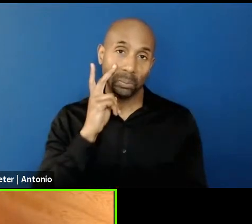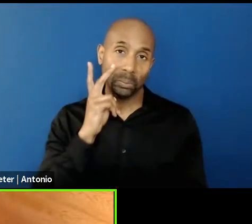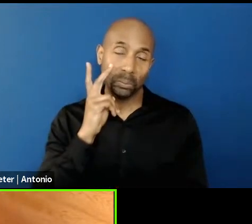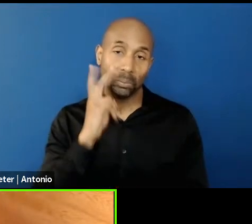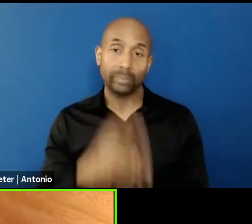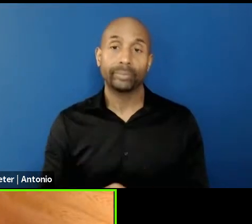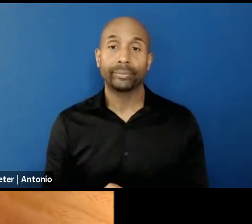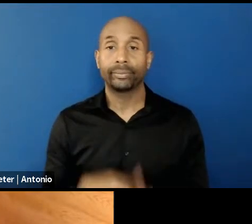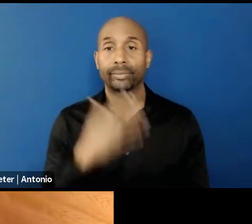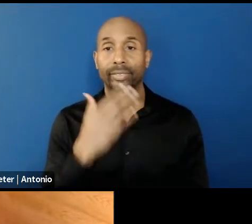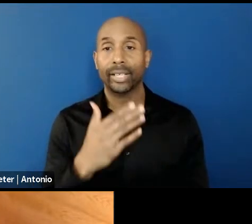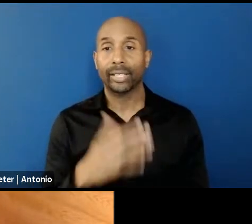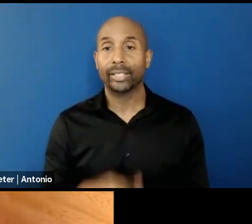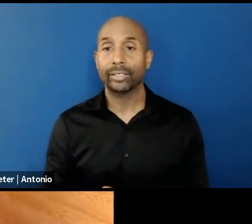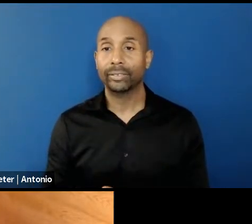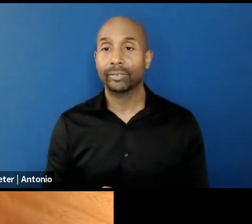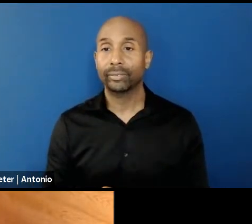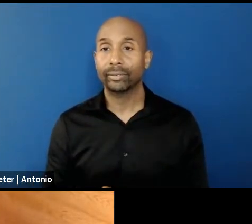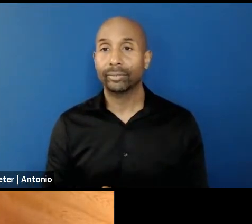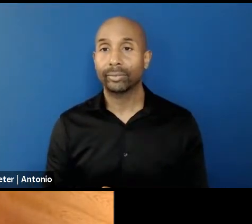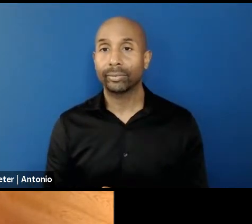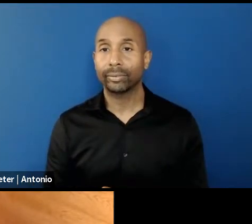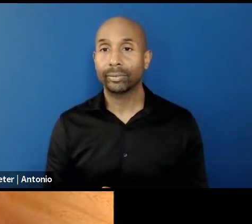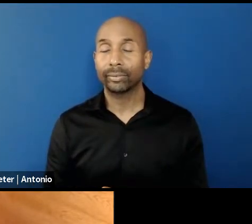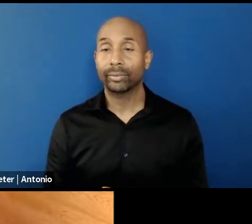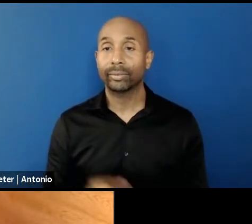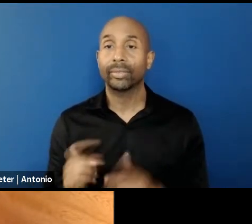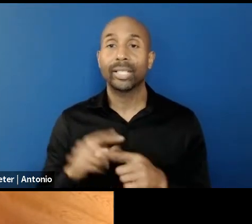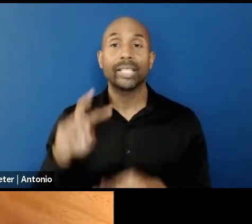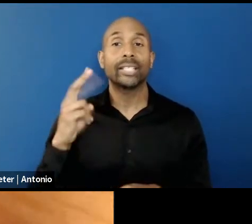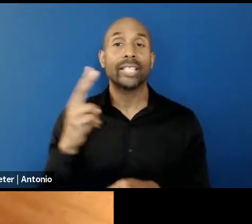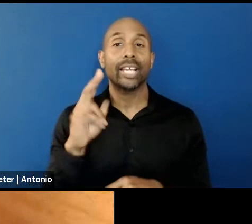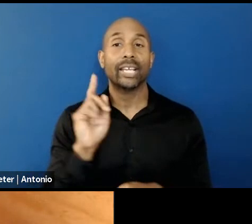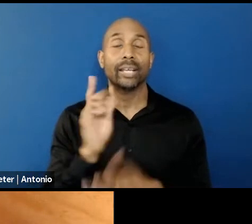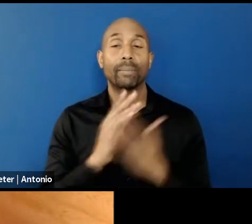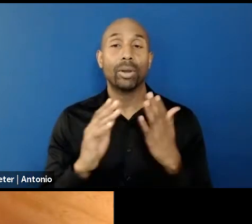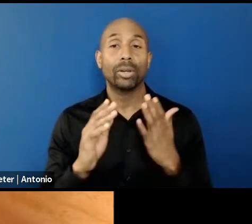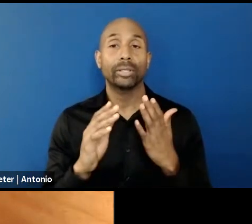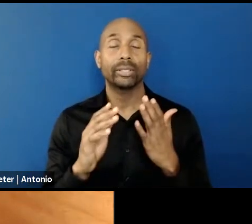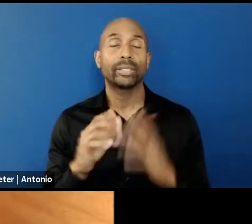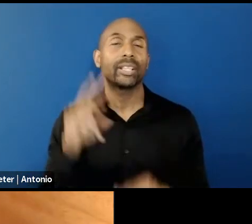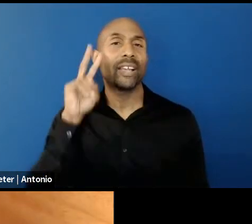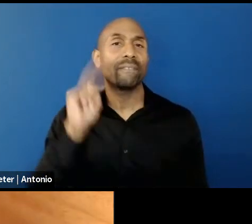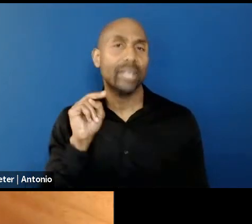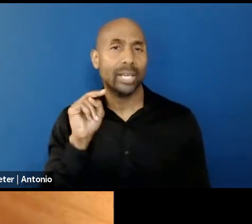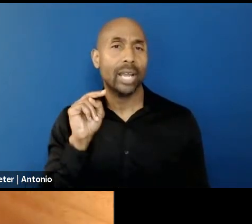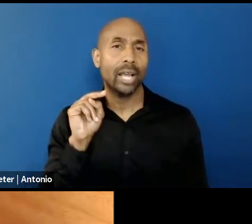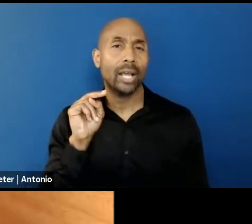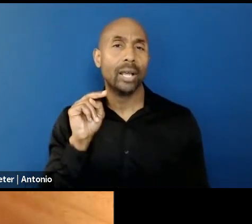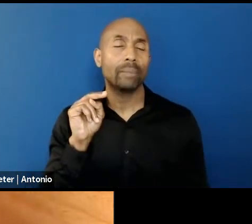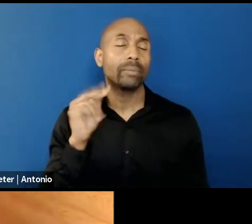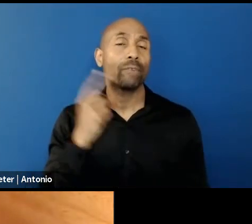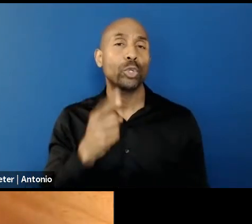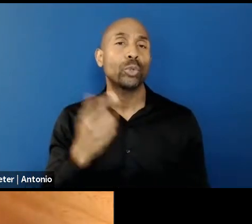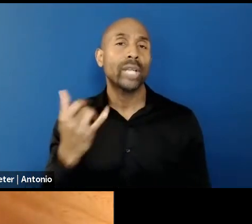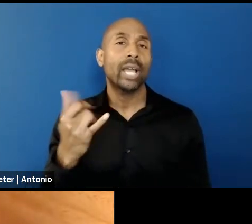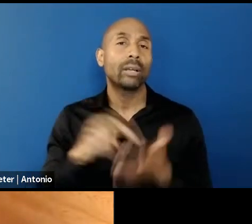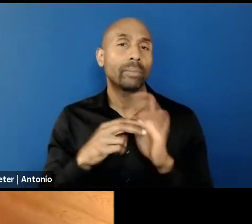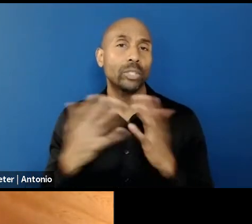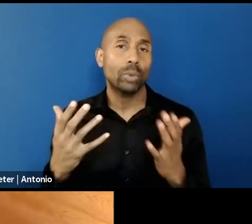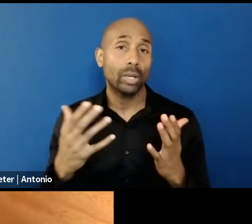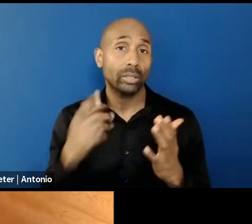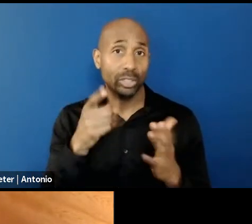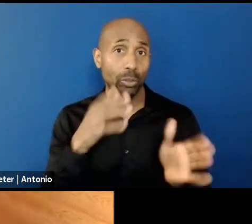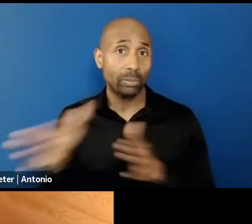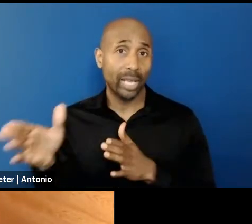Thank you. The second part, what does Vietnam mean to you now? And do you plan to create work